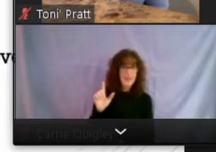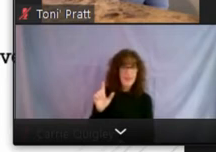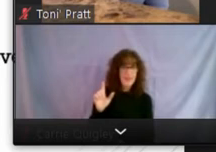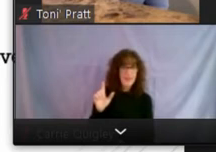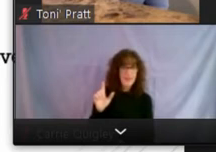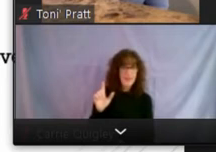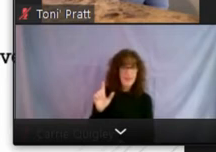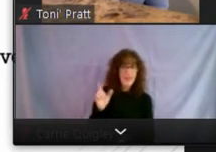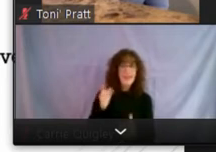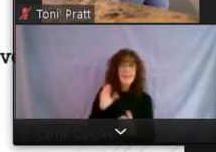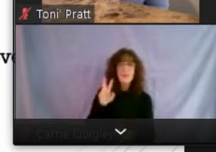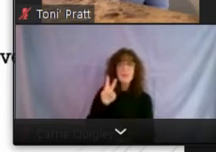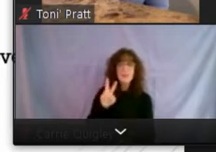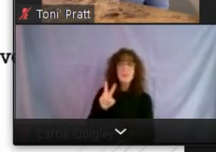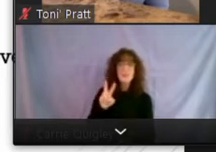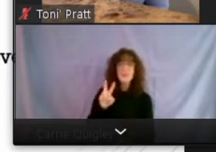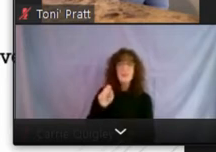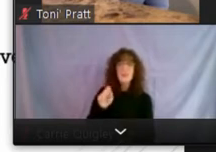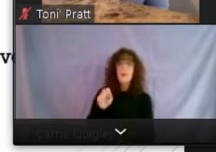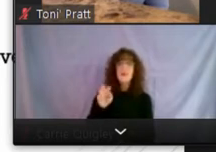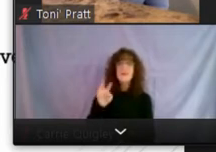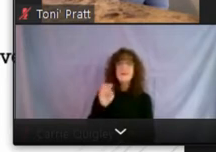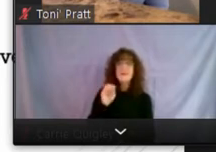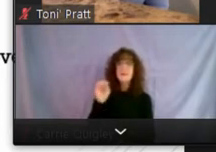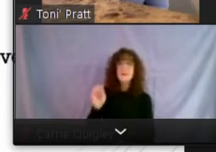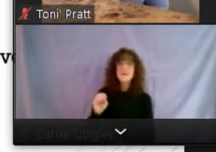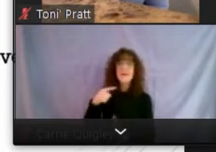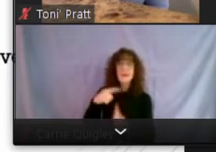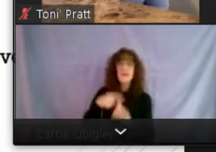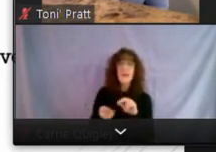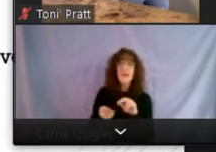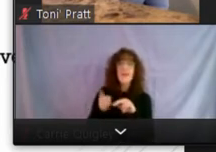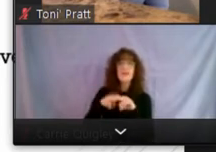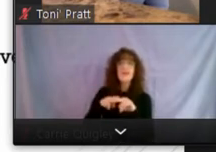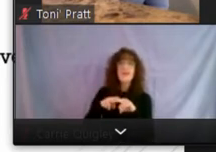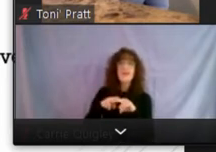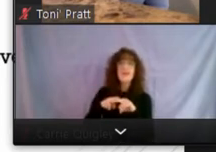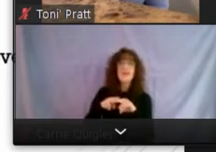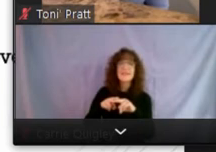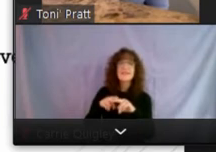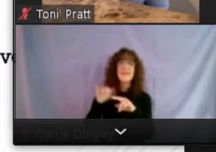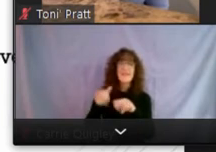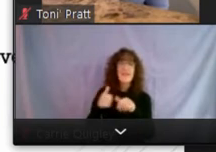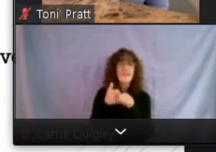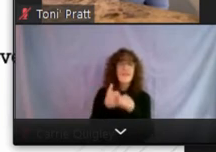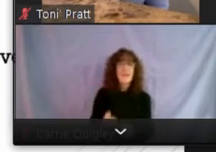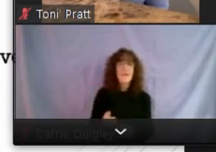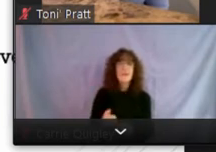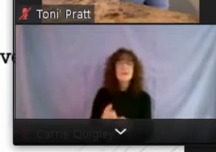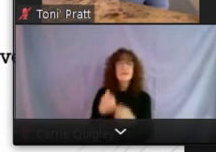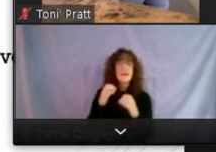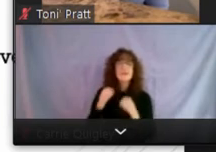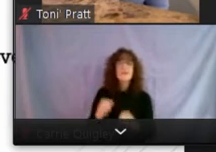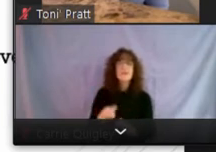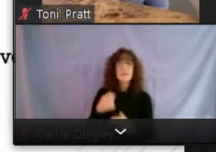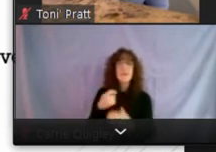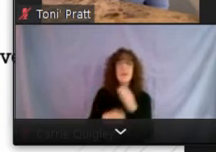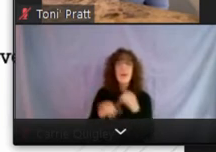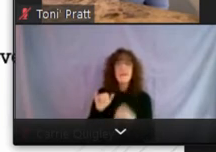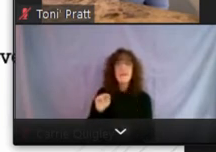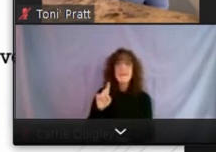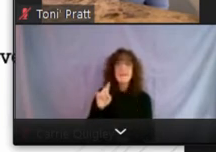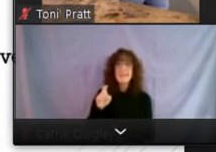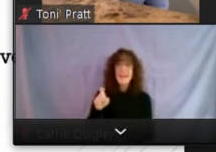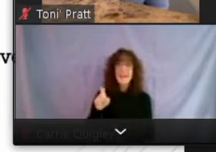allows 2.6% rent increases, which is, uh, tracks with the consumer price index. Uh, but Howard County in Baltimore